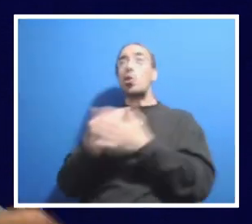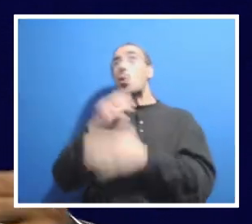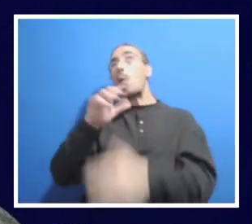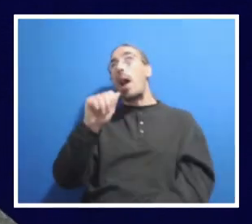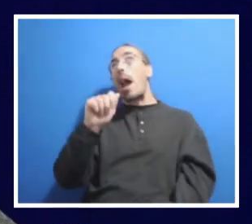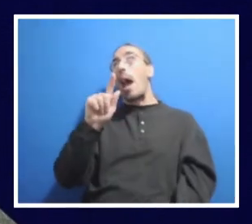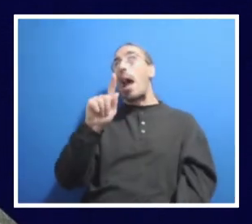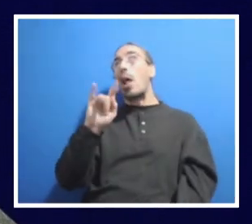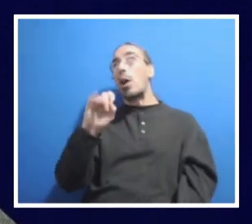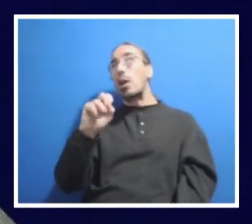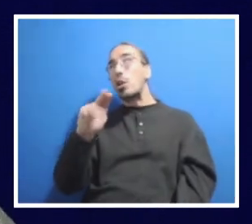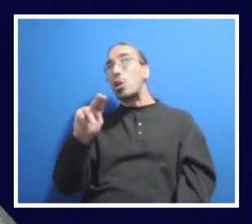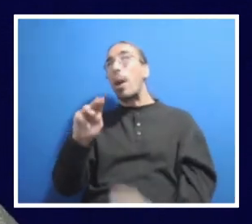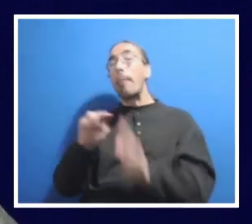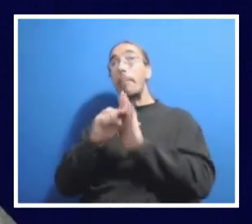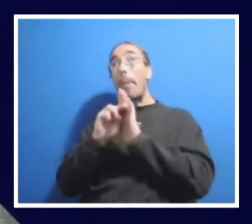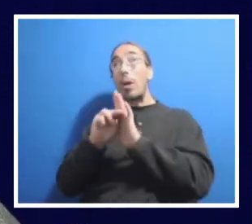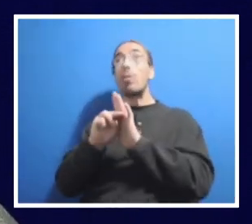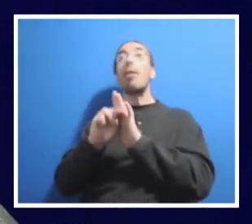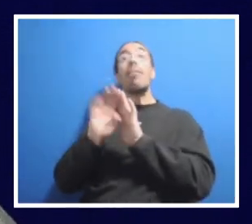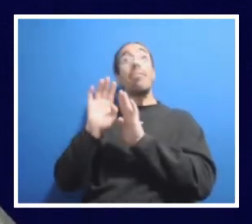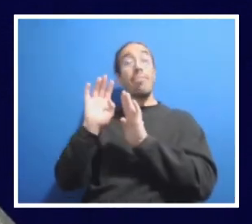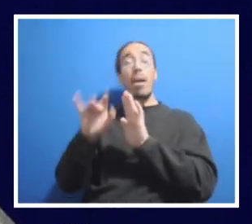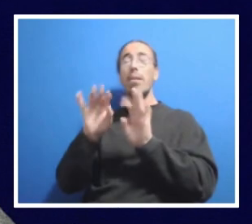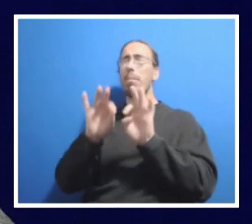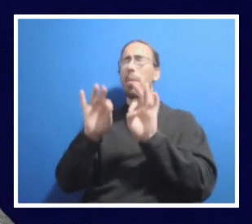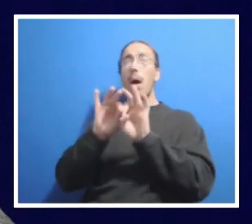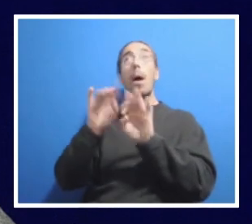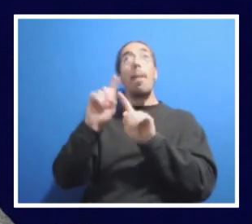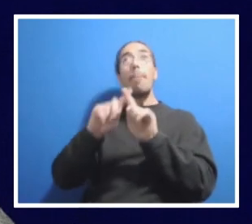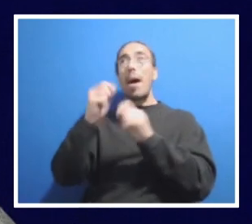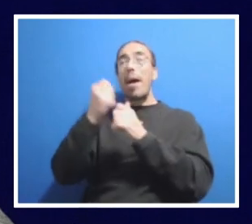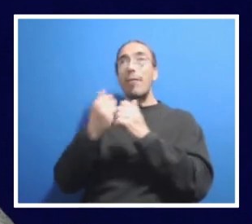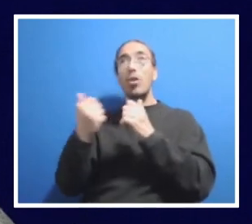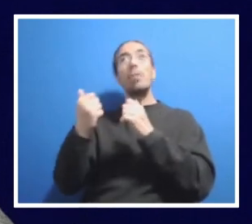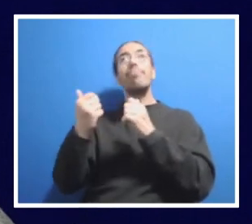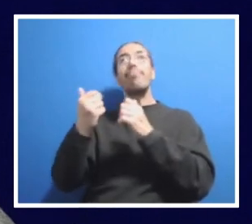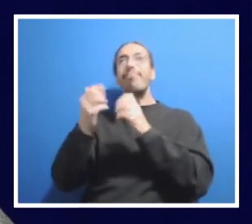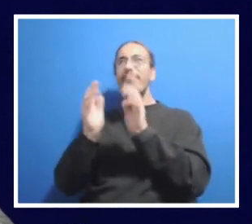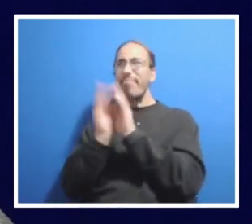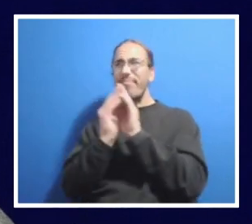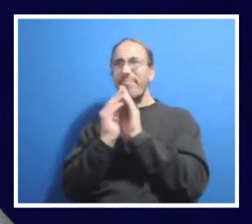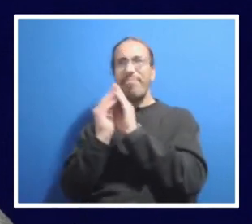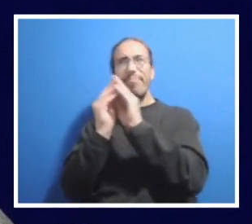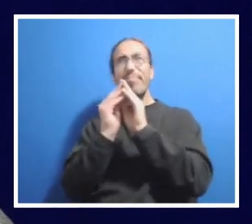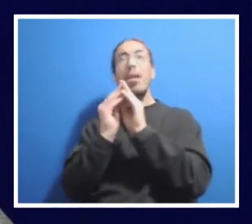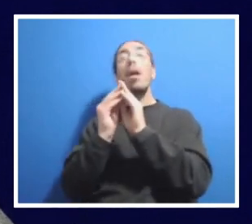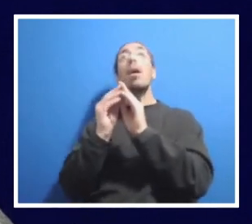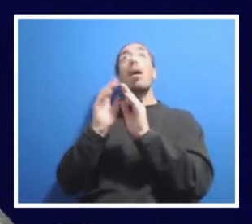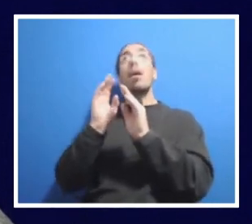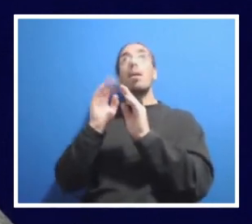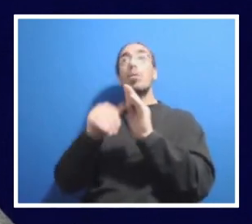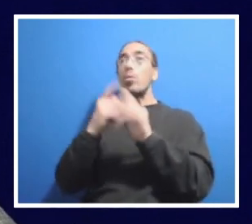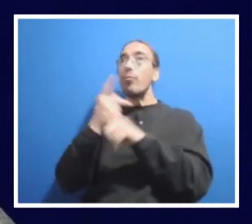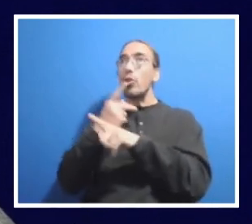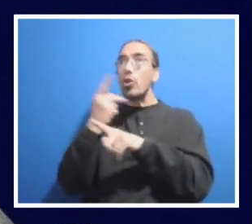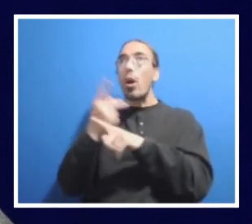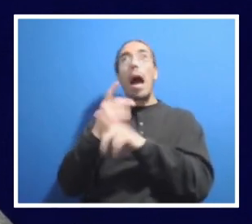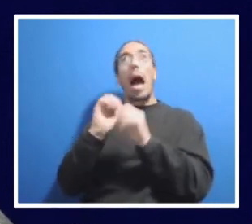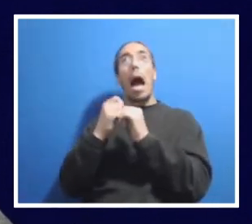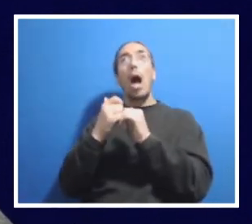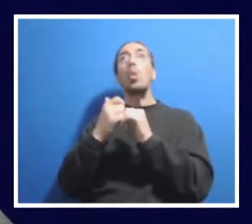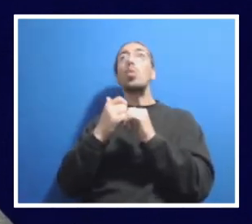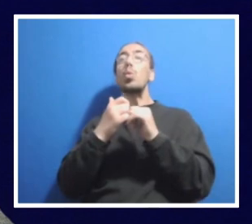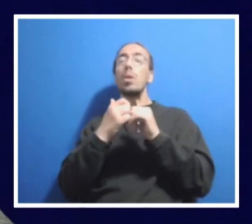on our minds in the conversation. But every one of those conversations really does center around how do we build a budget that supports our